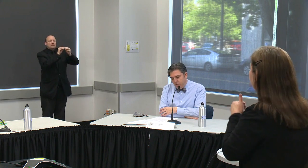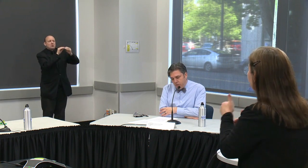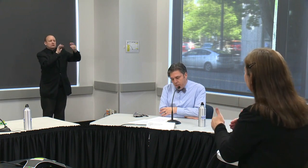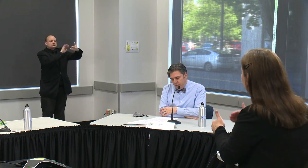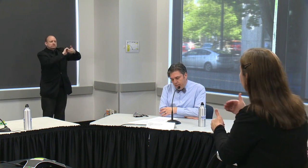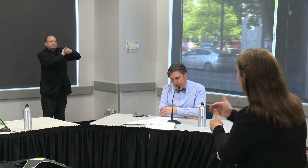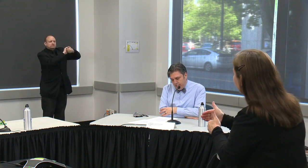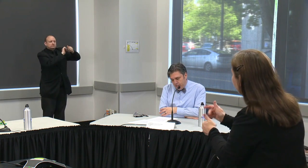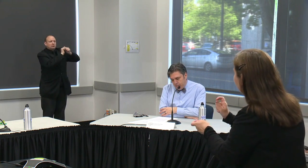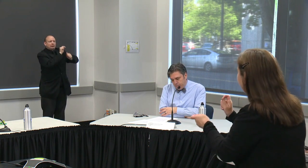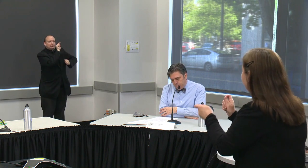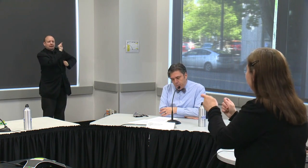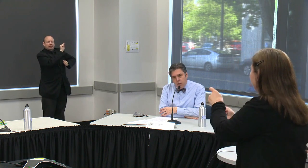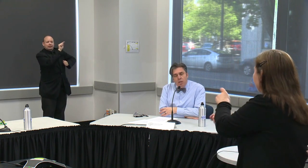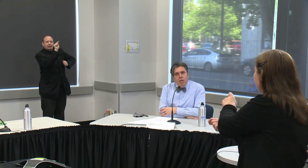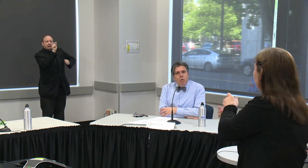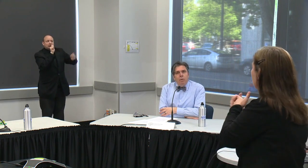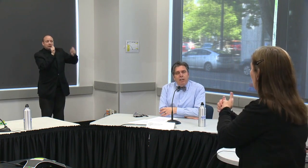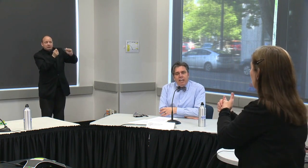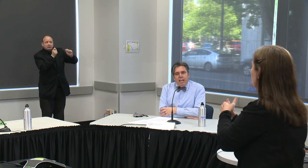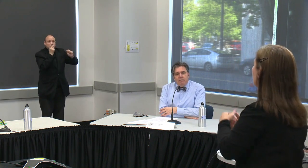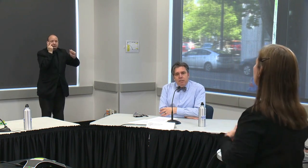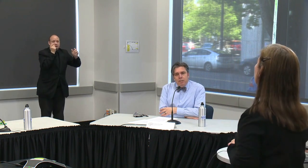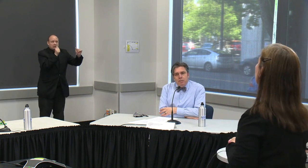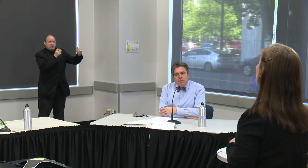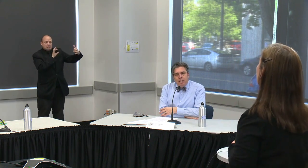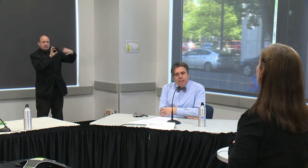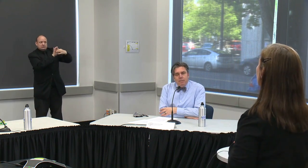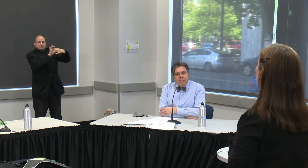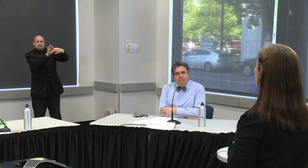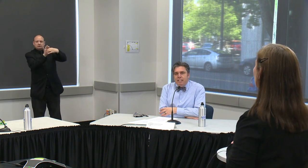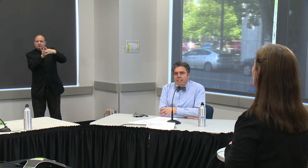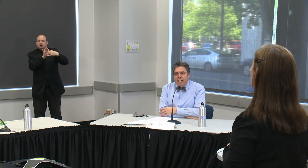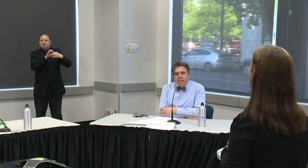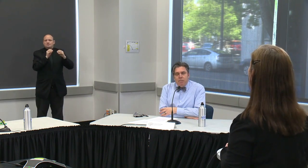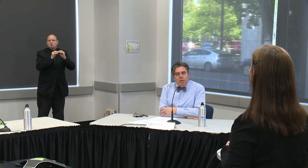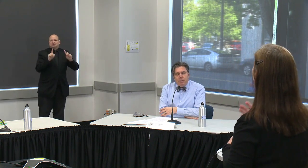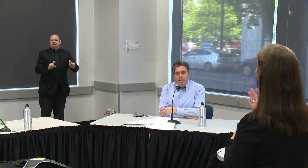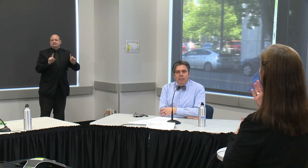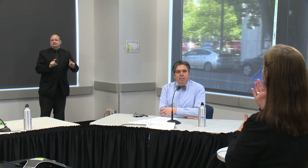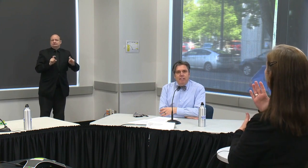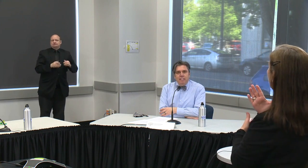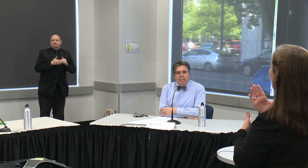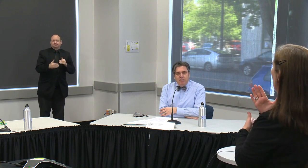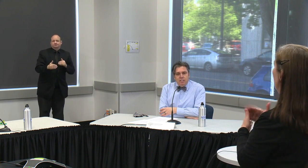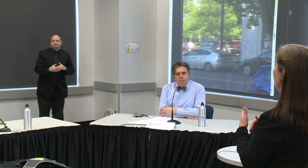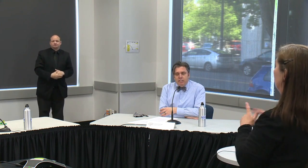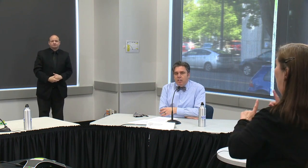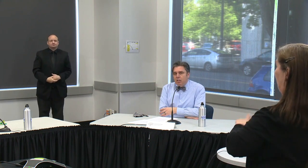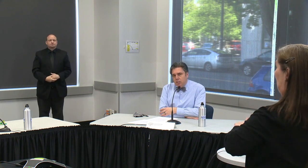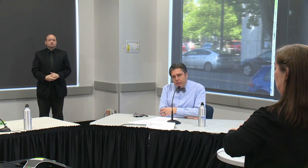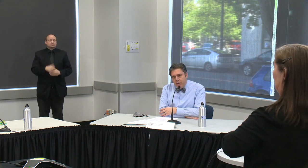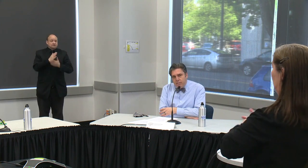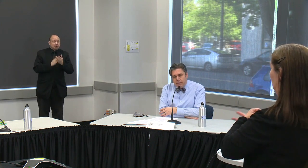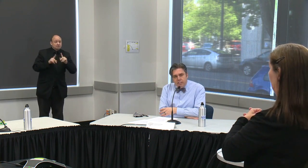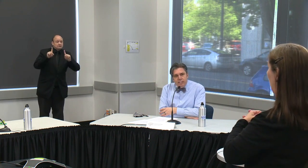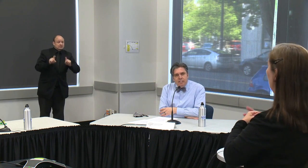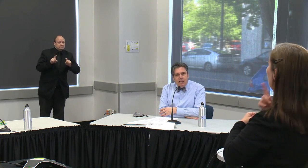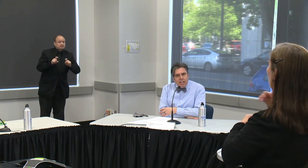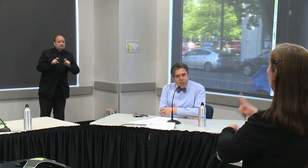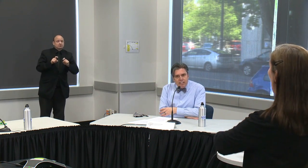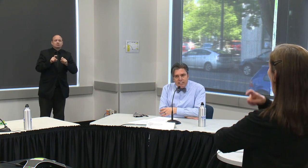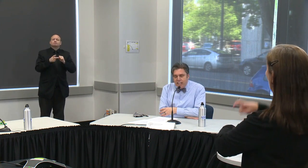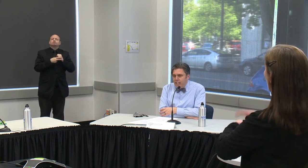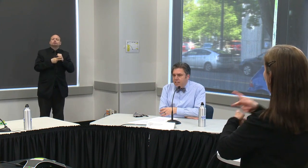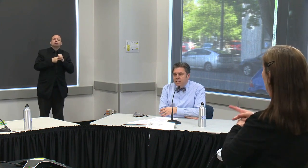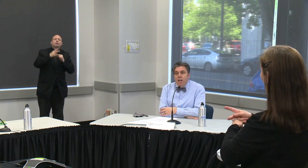seen the evolution of our guidance we are going to have some of those tests set aside for our public health investigations in long-term care facilities